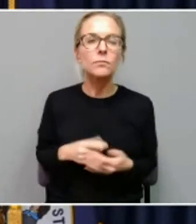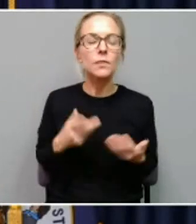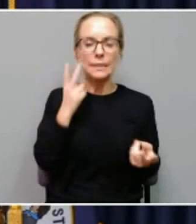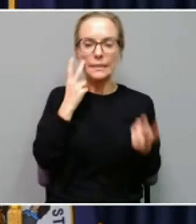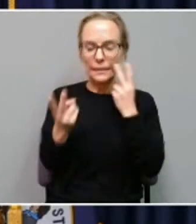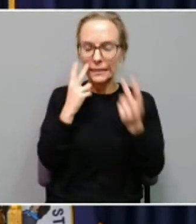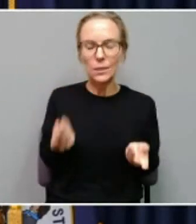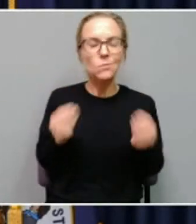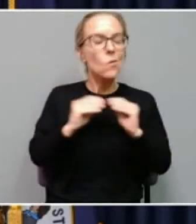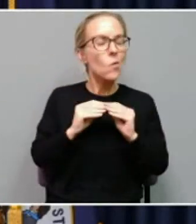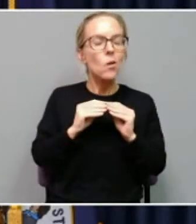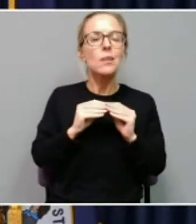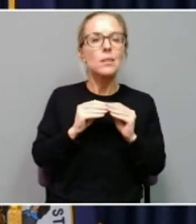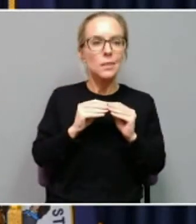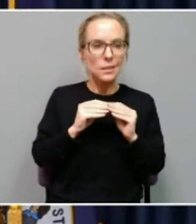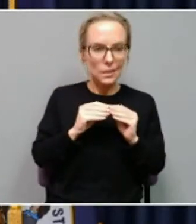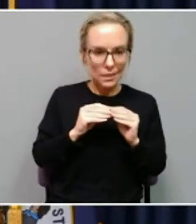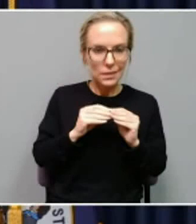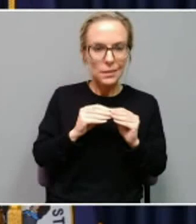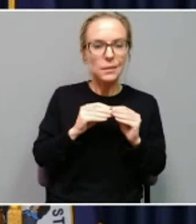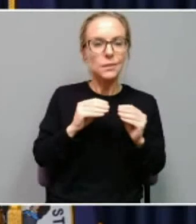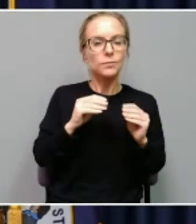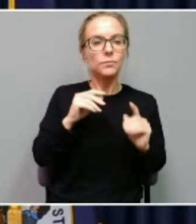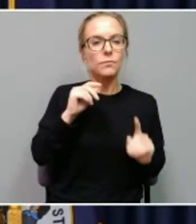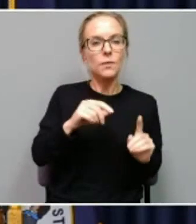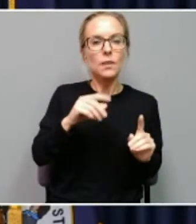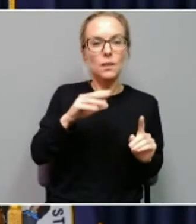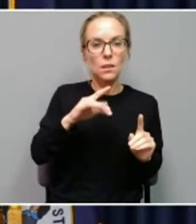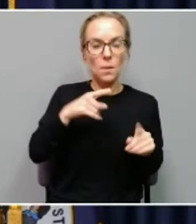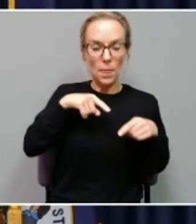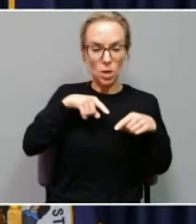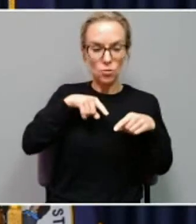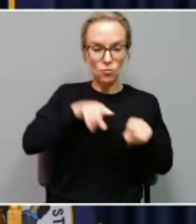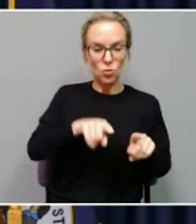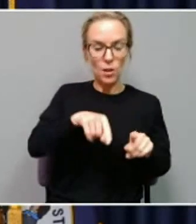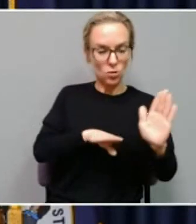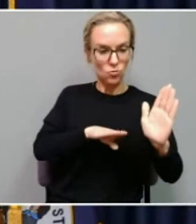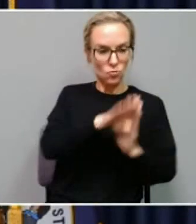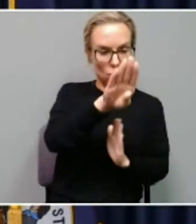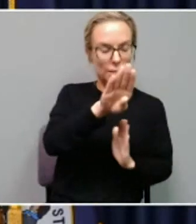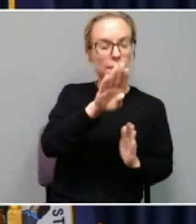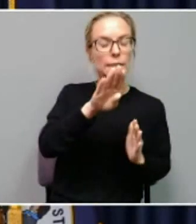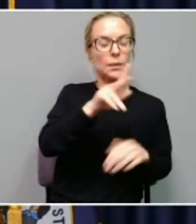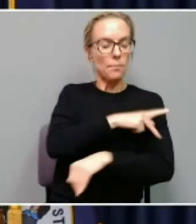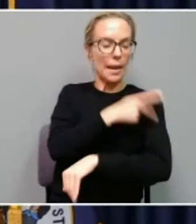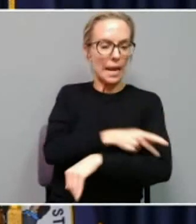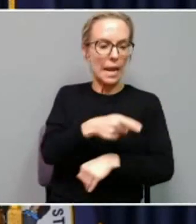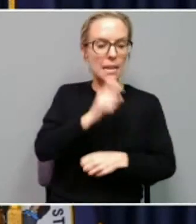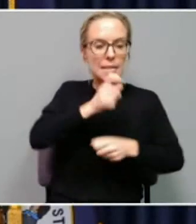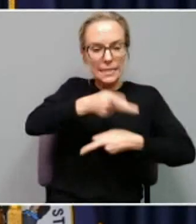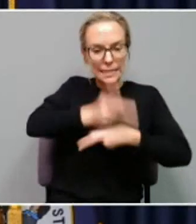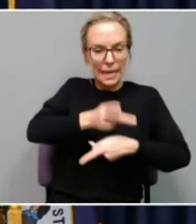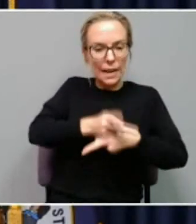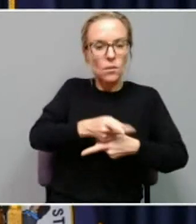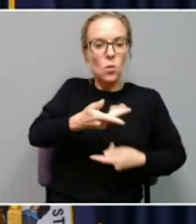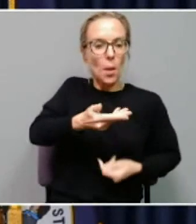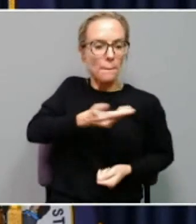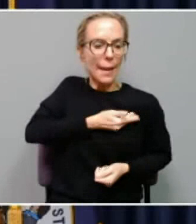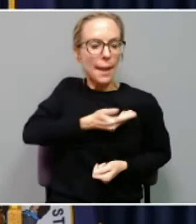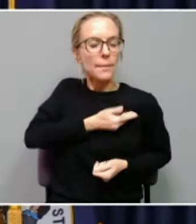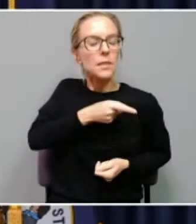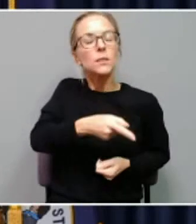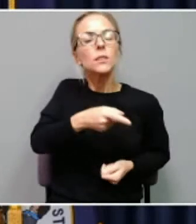positive obstetric patients during this surge, which means that we have to take care of those babies, require additional